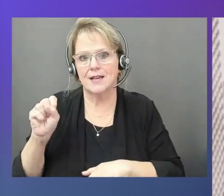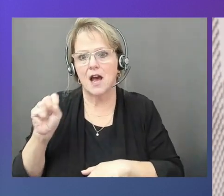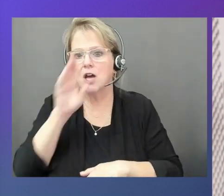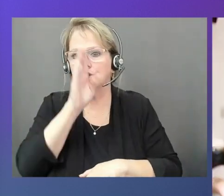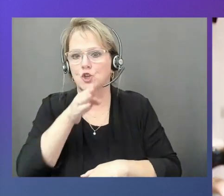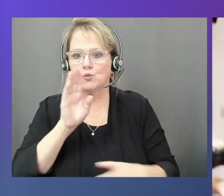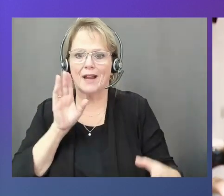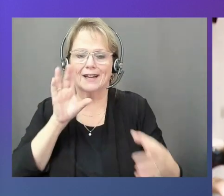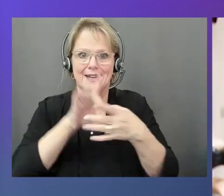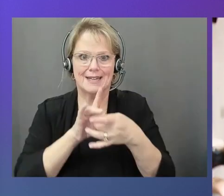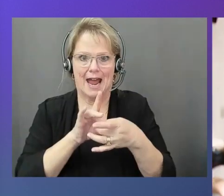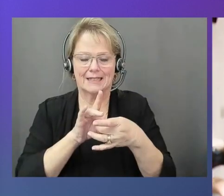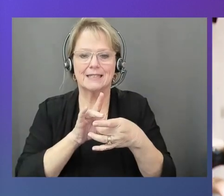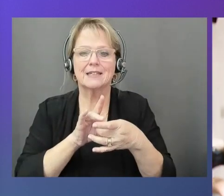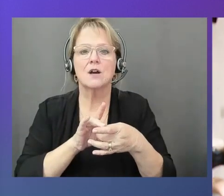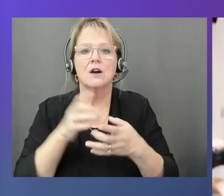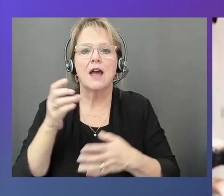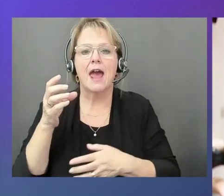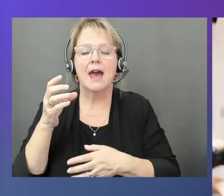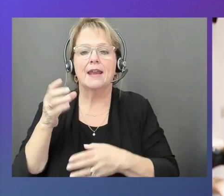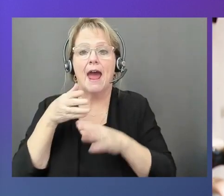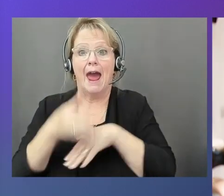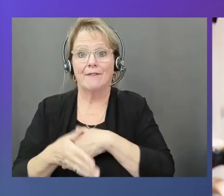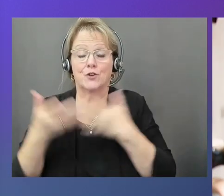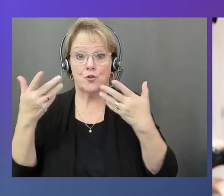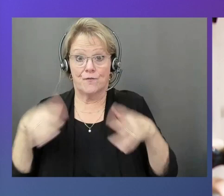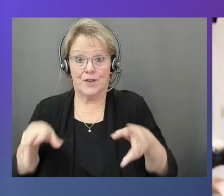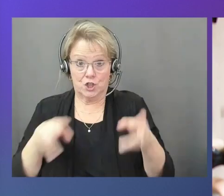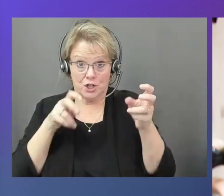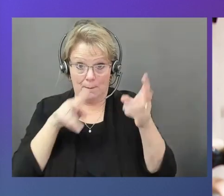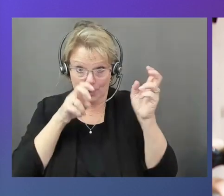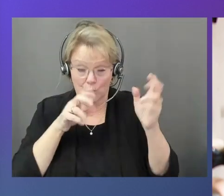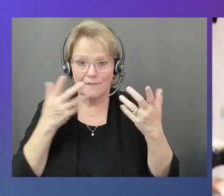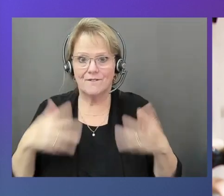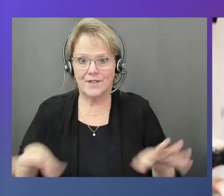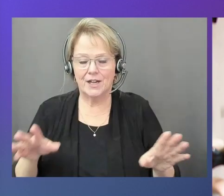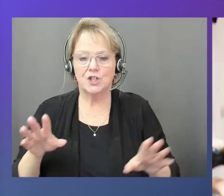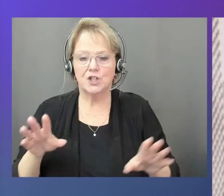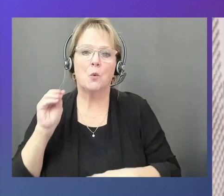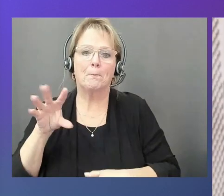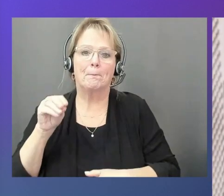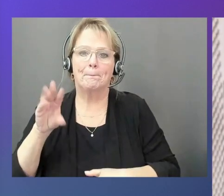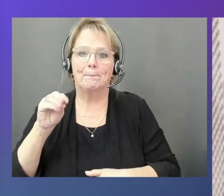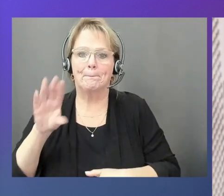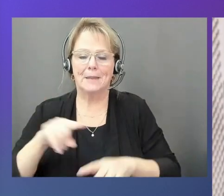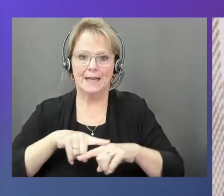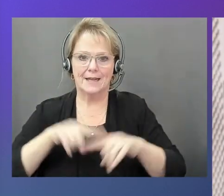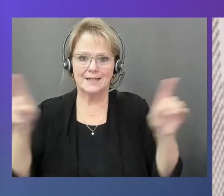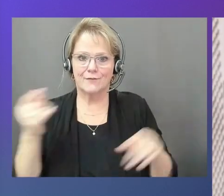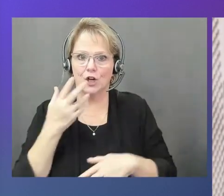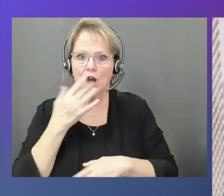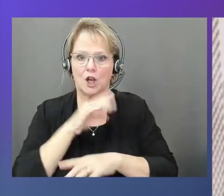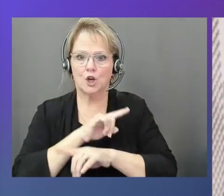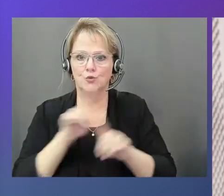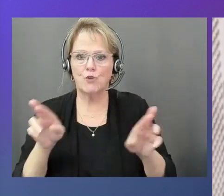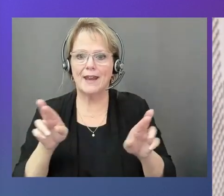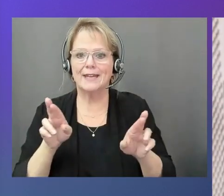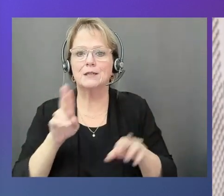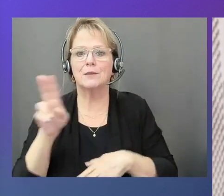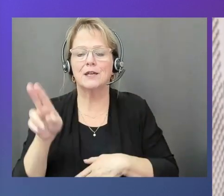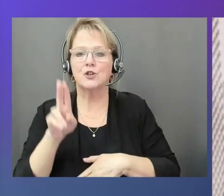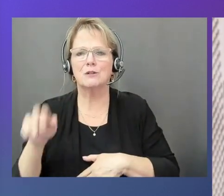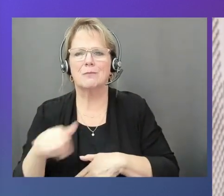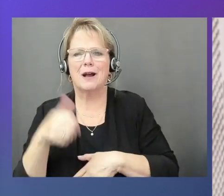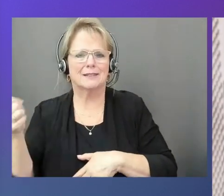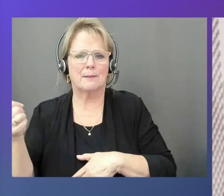And once the output is being done, then it's going to blink in another color, so that it's ready to be used by somebody else. And what if I